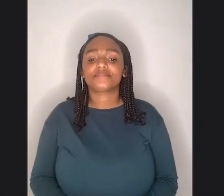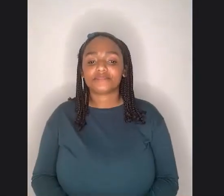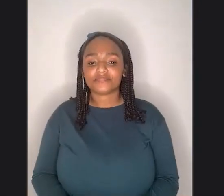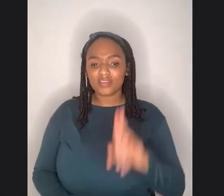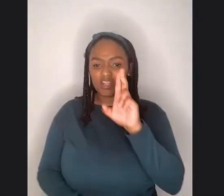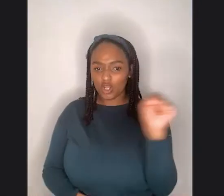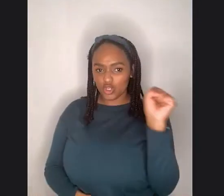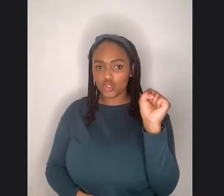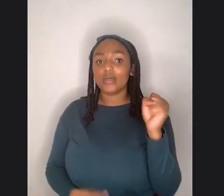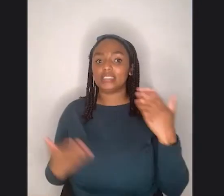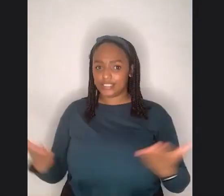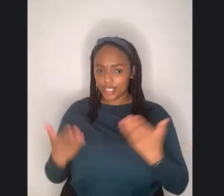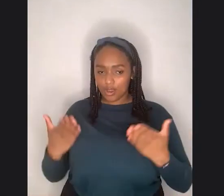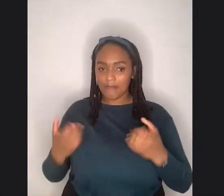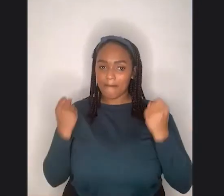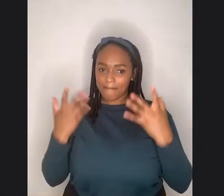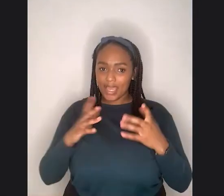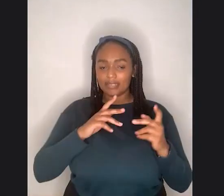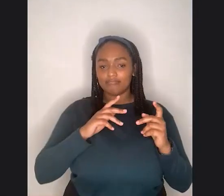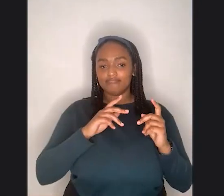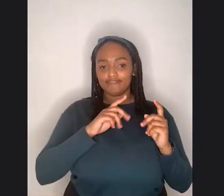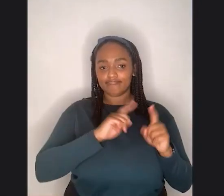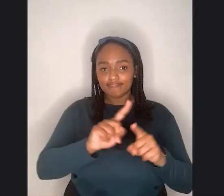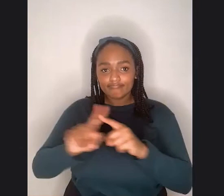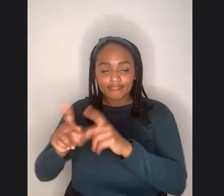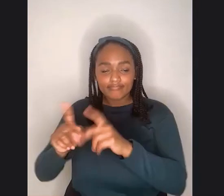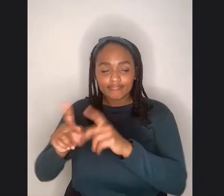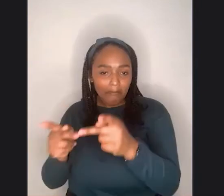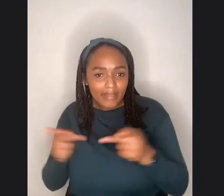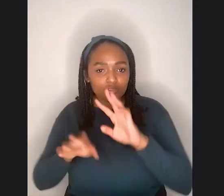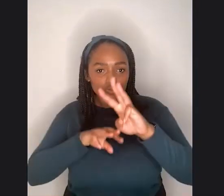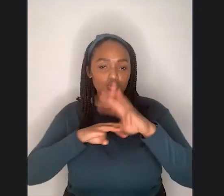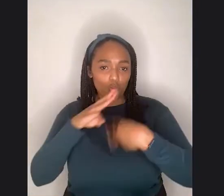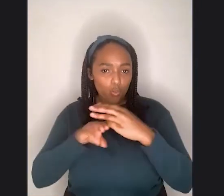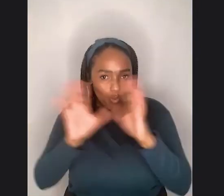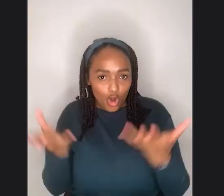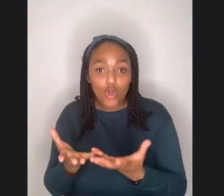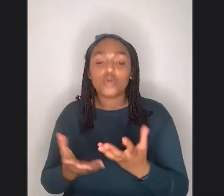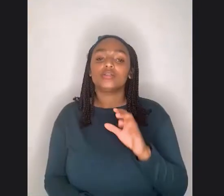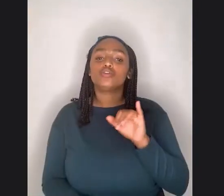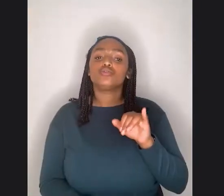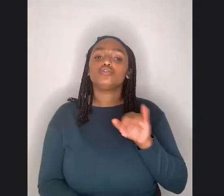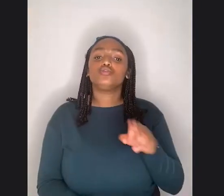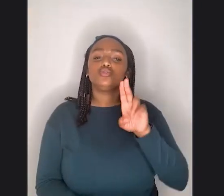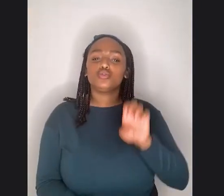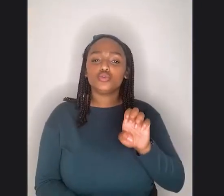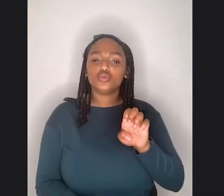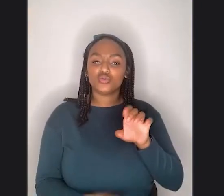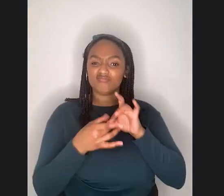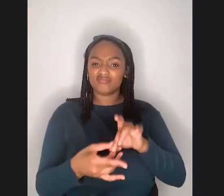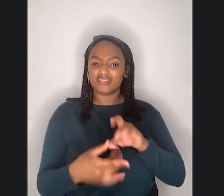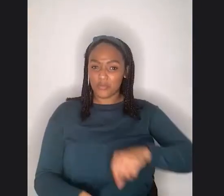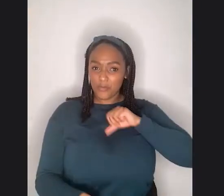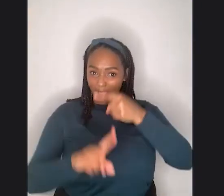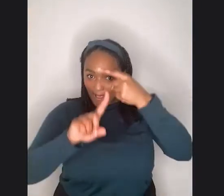um, and in many places in the world, June is pride month. And, um, we're our, our first webinar for pride month will be with the, uh, the